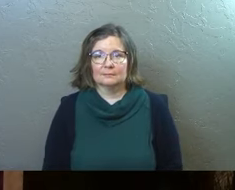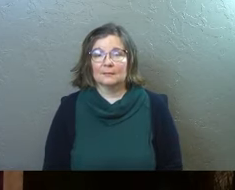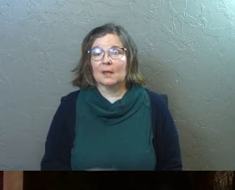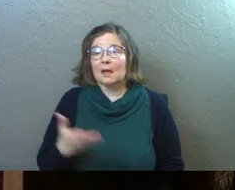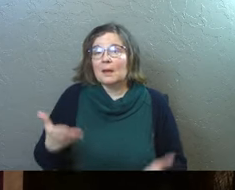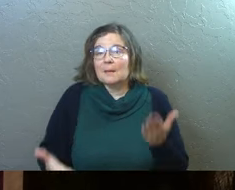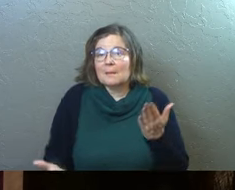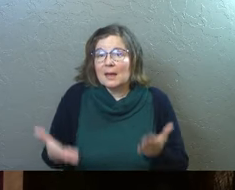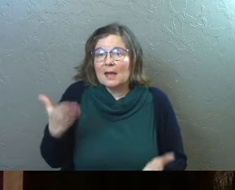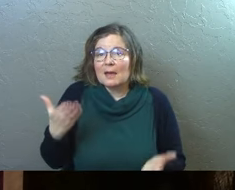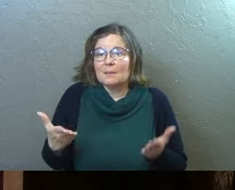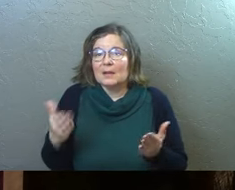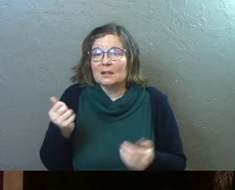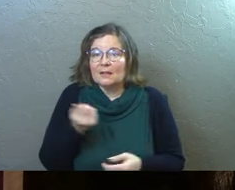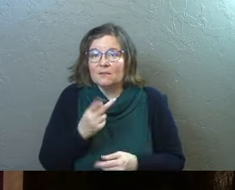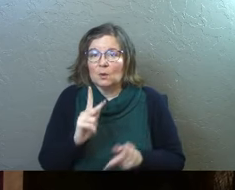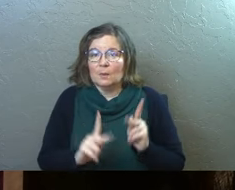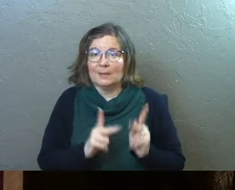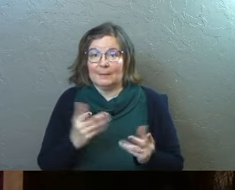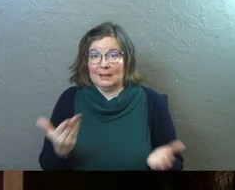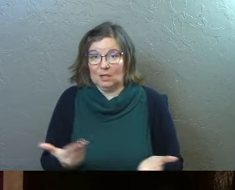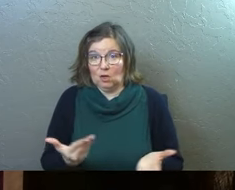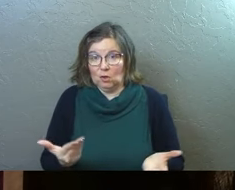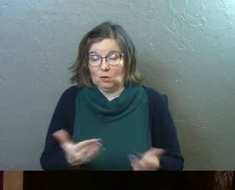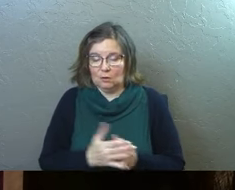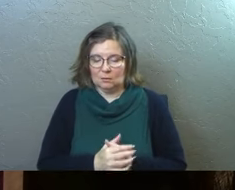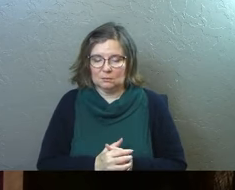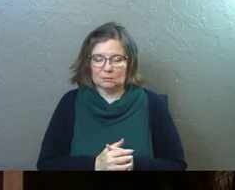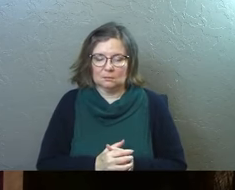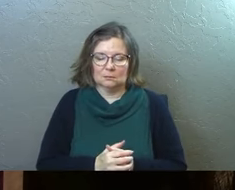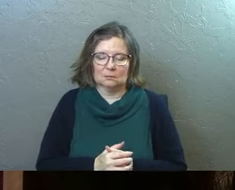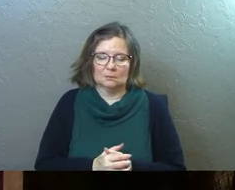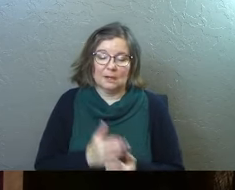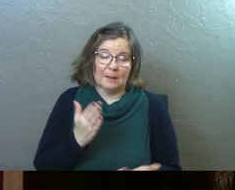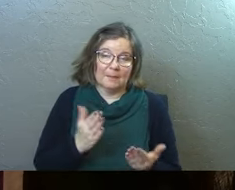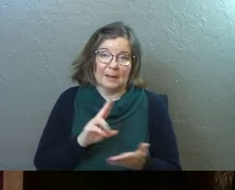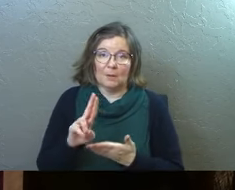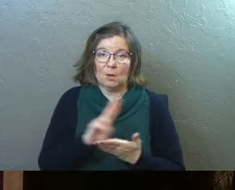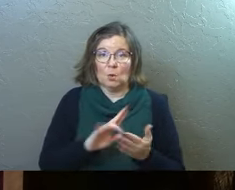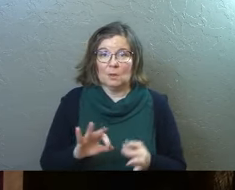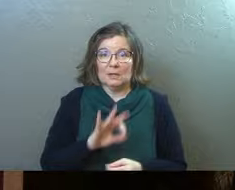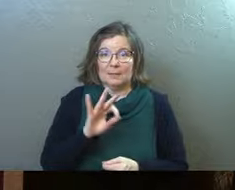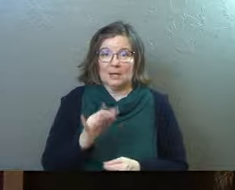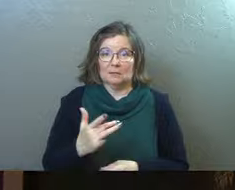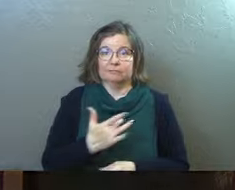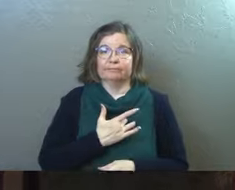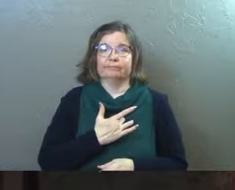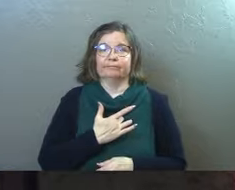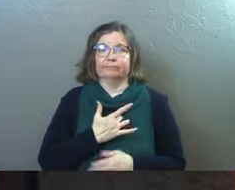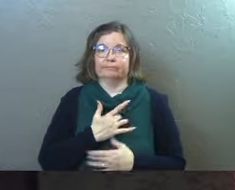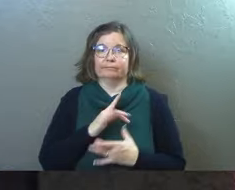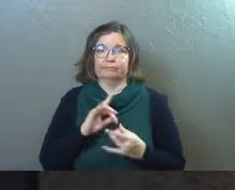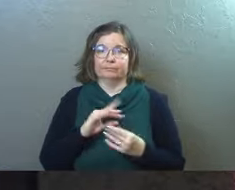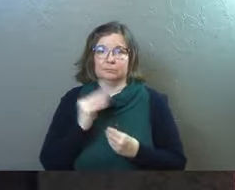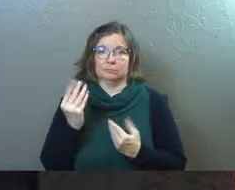And maybe, just maybe, there's just a few people in here and maybe the Holy Spirit's speaking to you now.